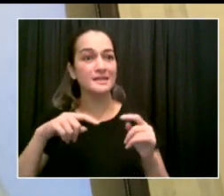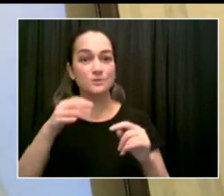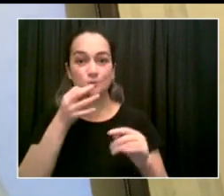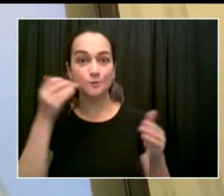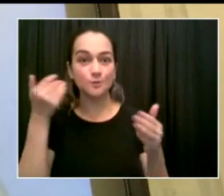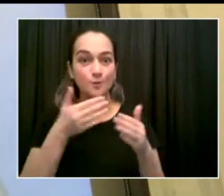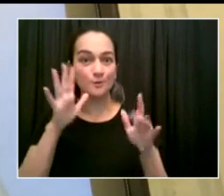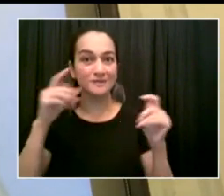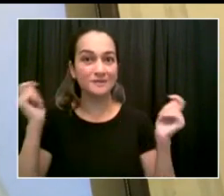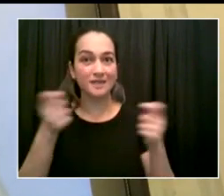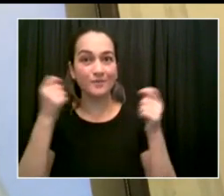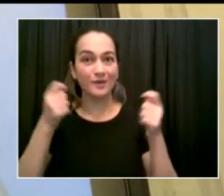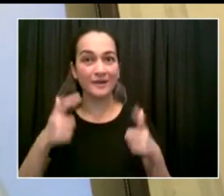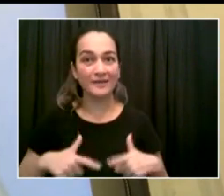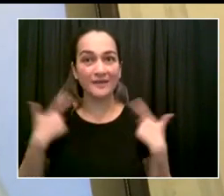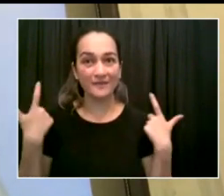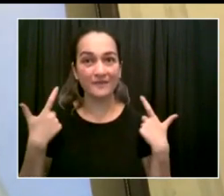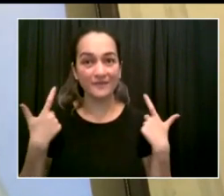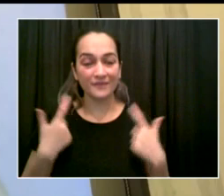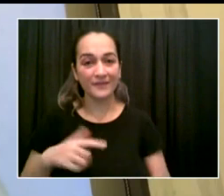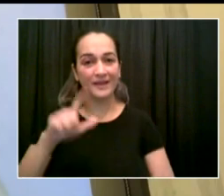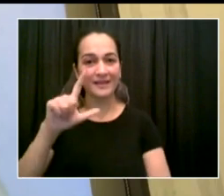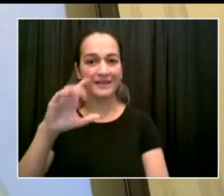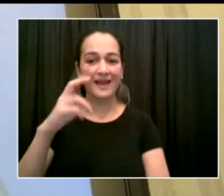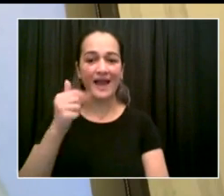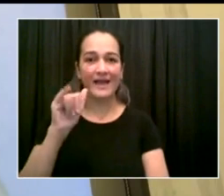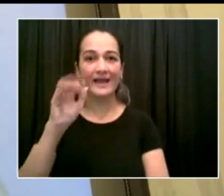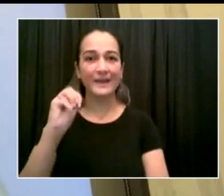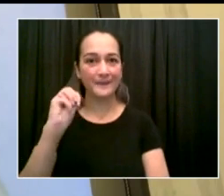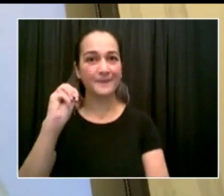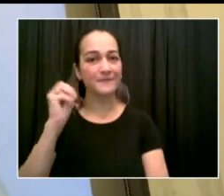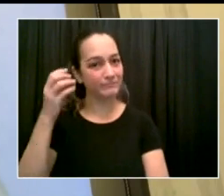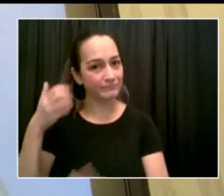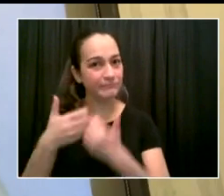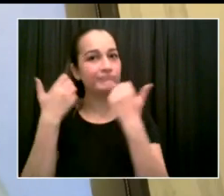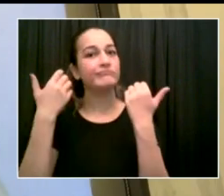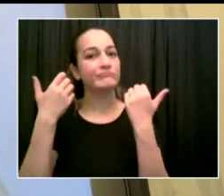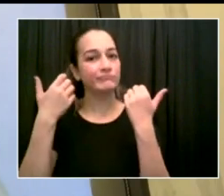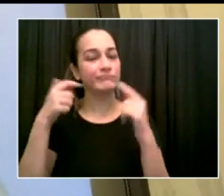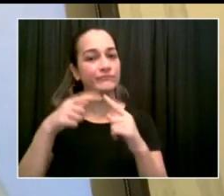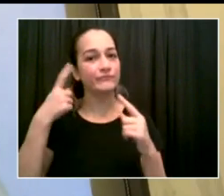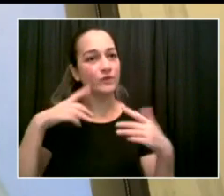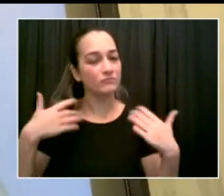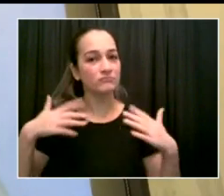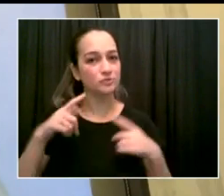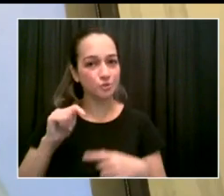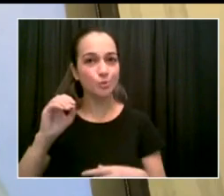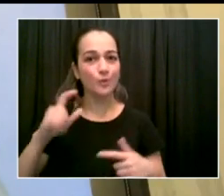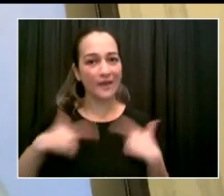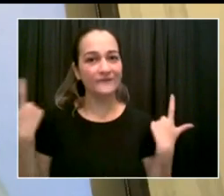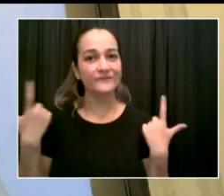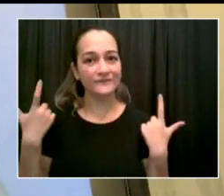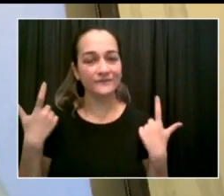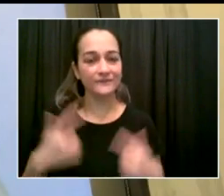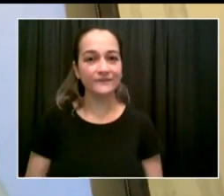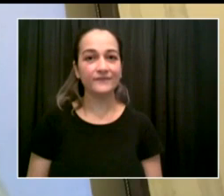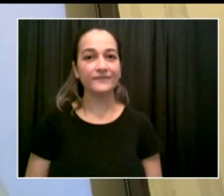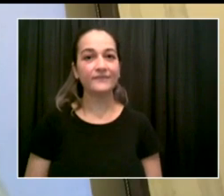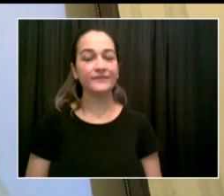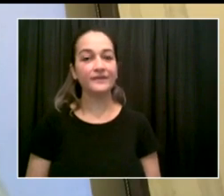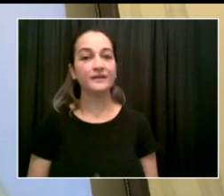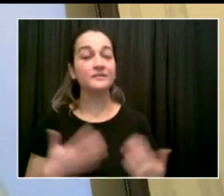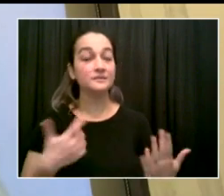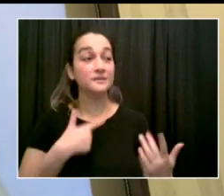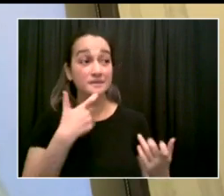saving our own. Thank you so much for this honor and throughout the entire leadership you've demonstrated